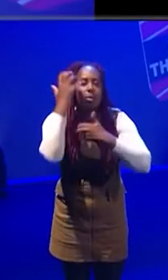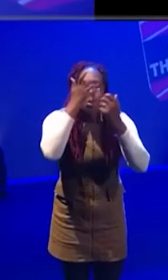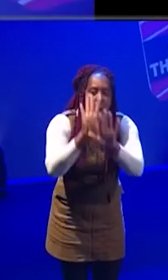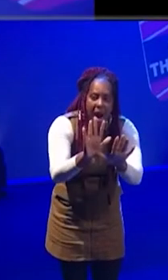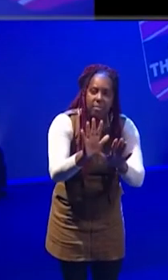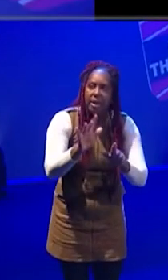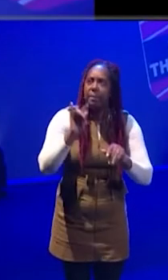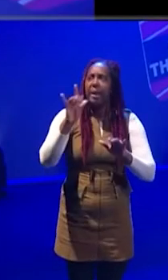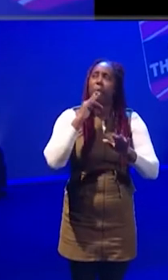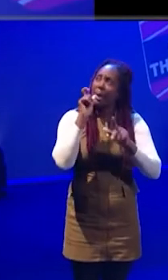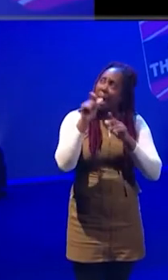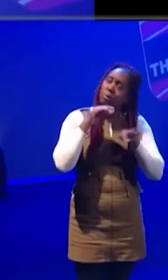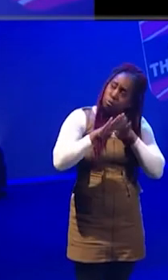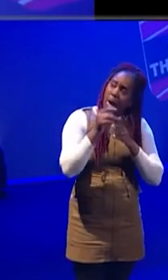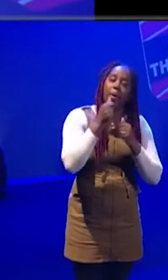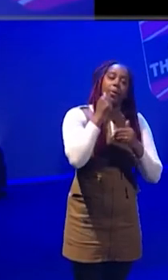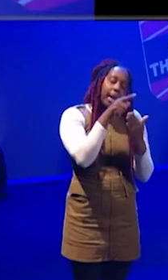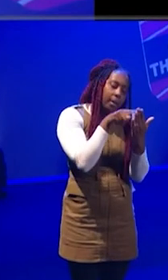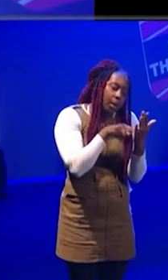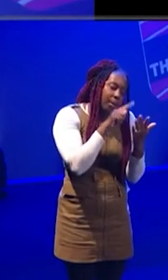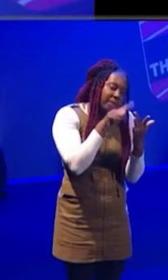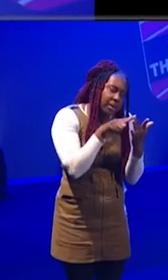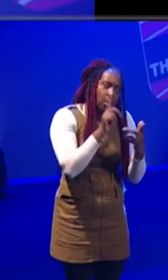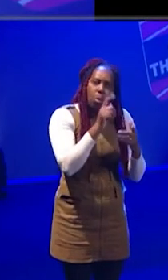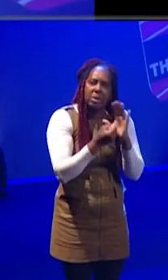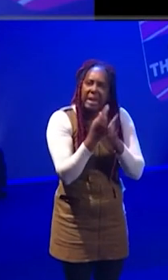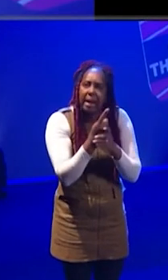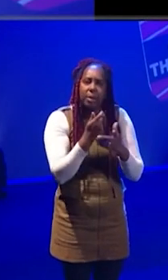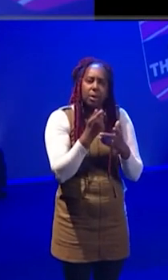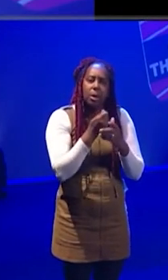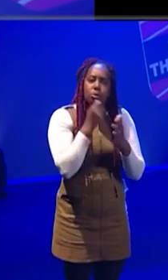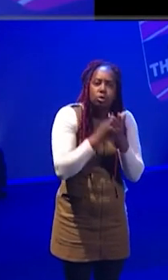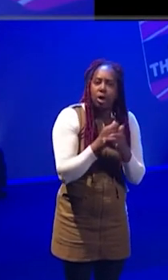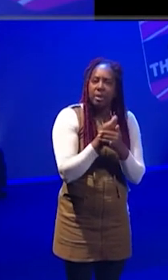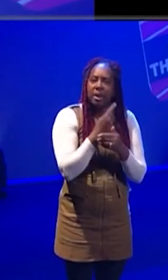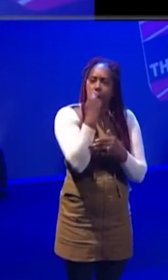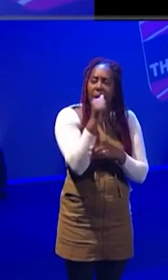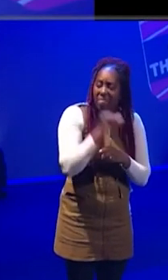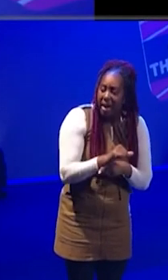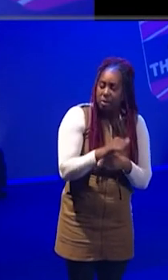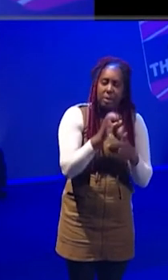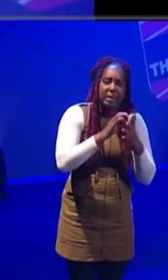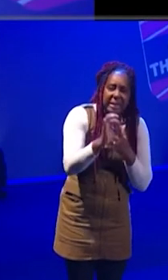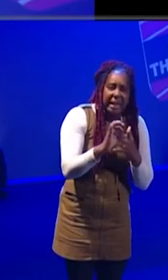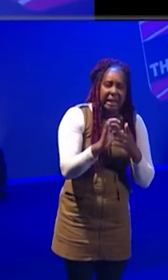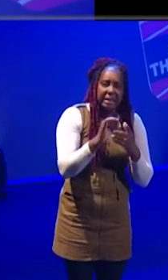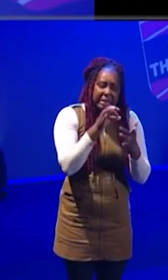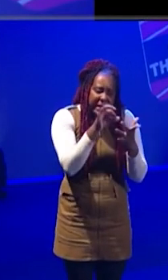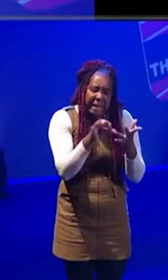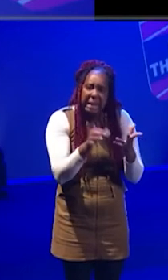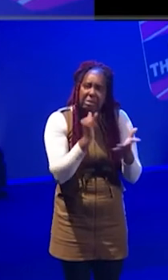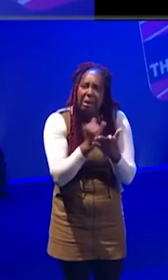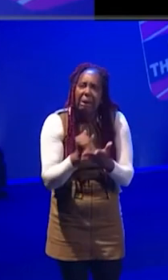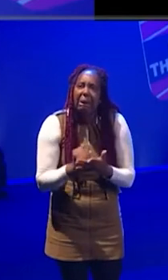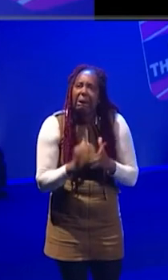Like, you do your first one, and then you're like, oh, my God, what's going to go wrong? They're going to charge me a thousand pounds because I ticked a box that I wasn't meant to tick, but it's totally fine.